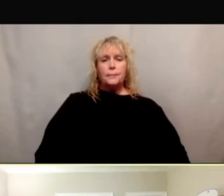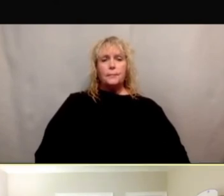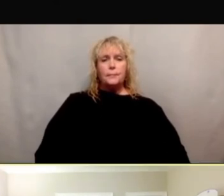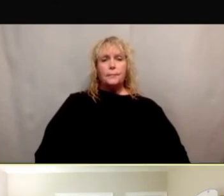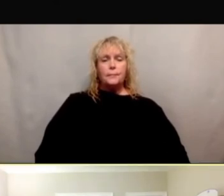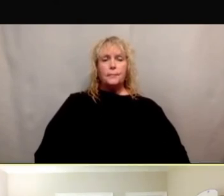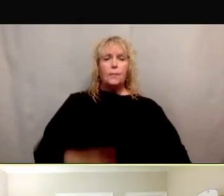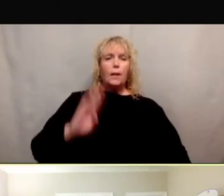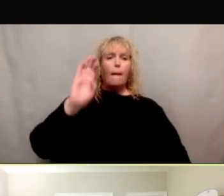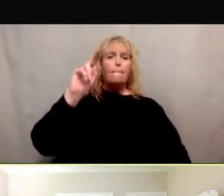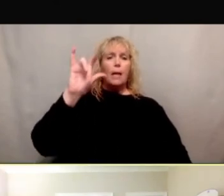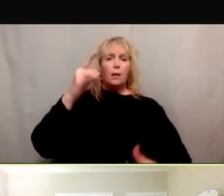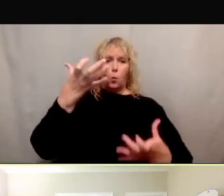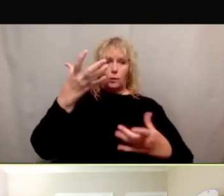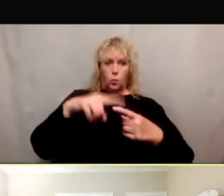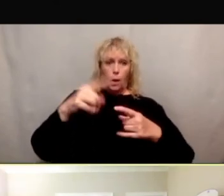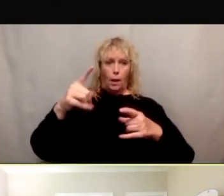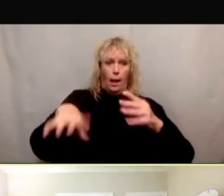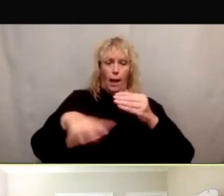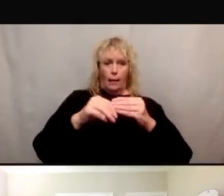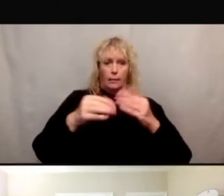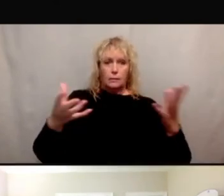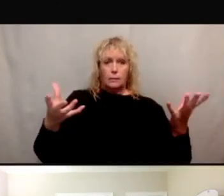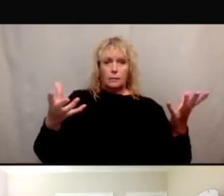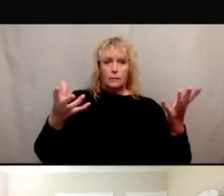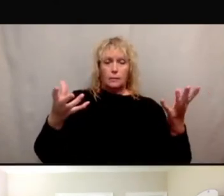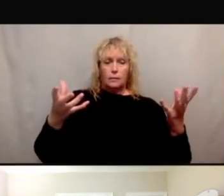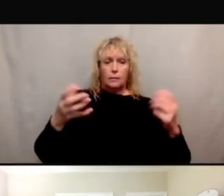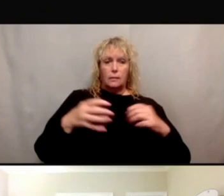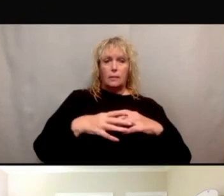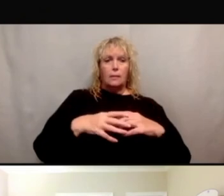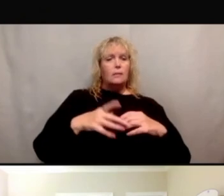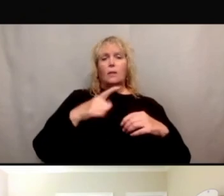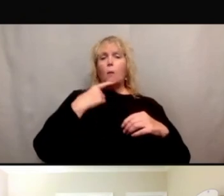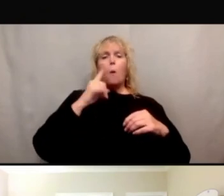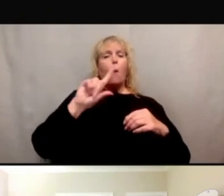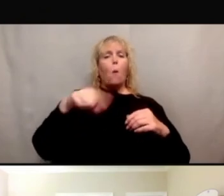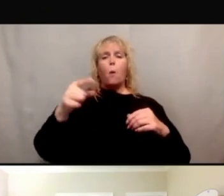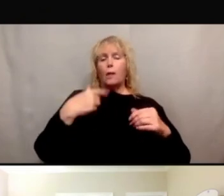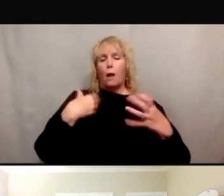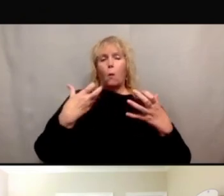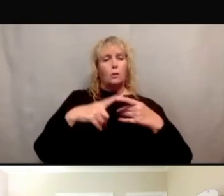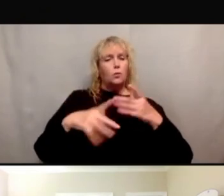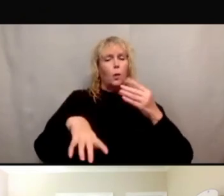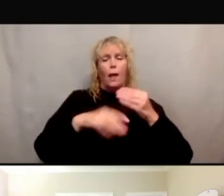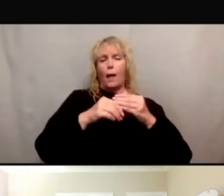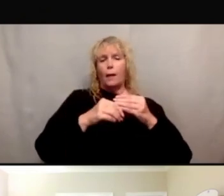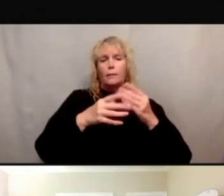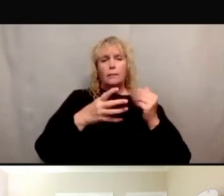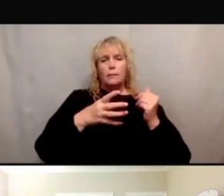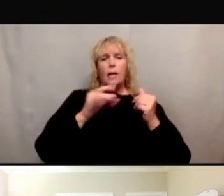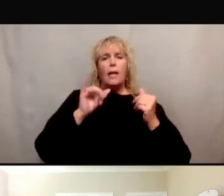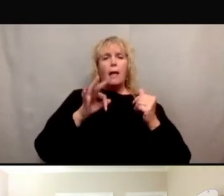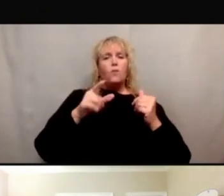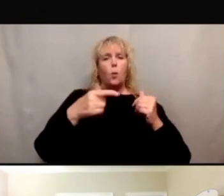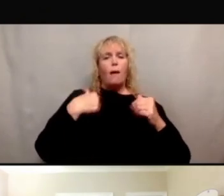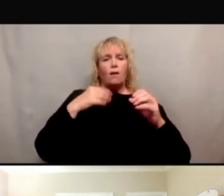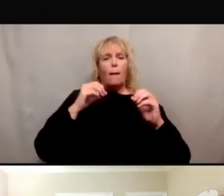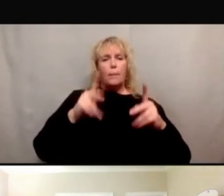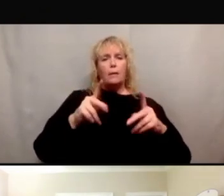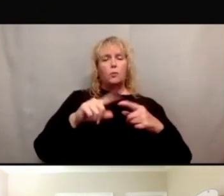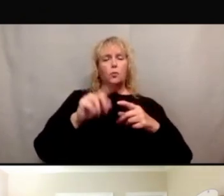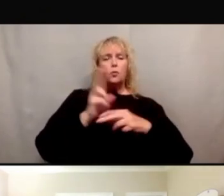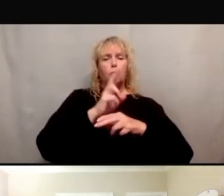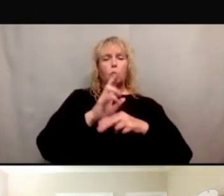Becky, do you have anything to add? Well, the only thing I have to add is more, if you have the opportunity to use e